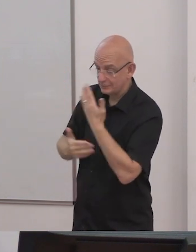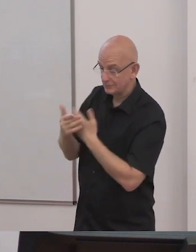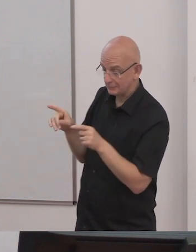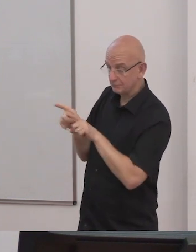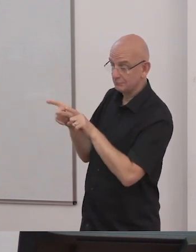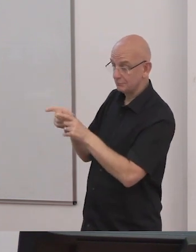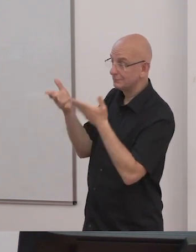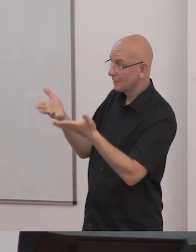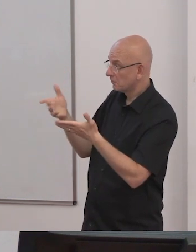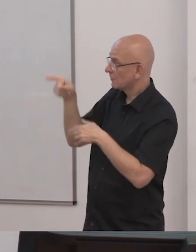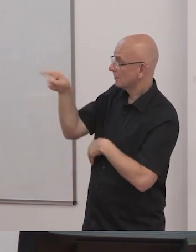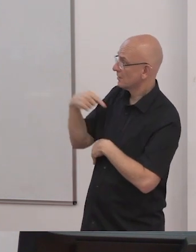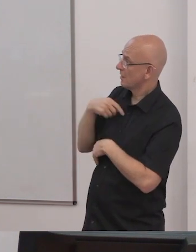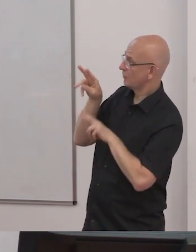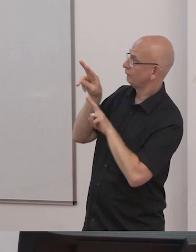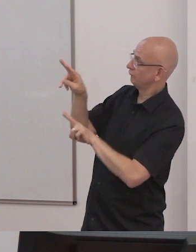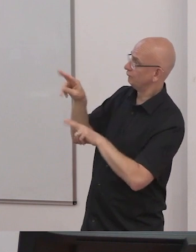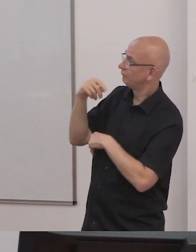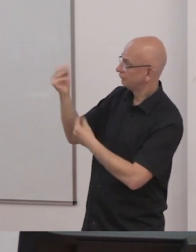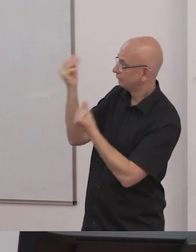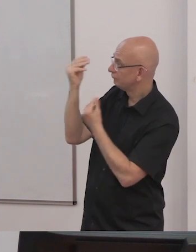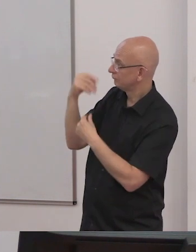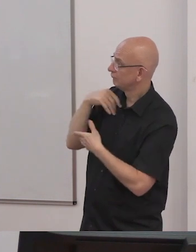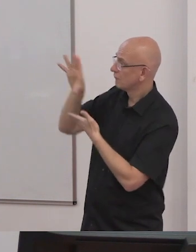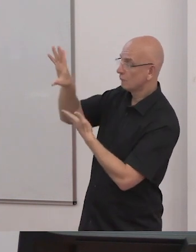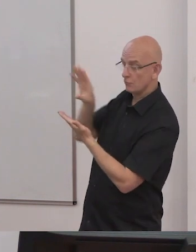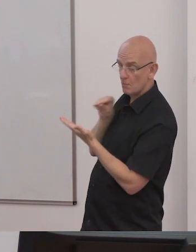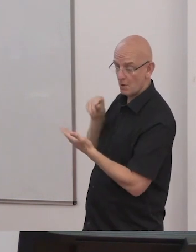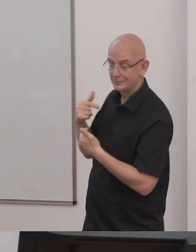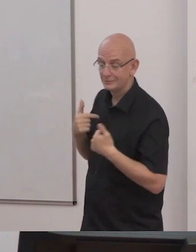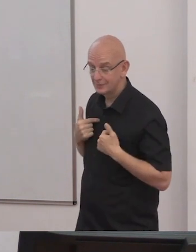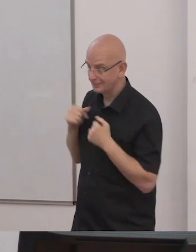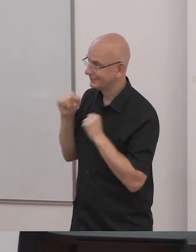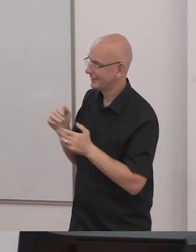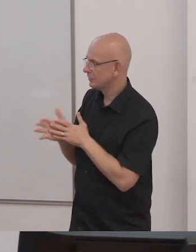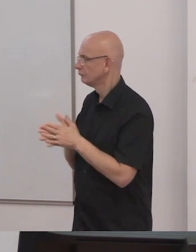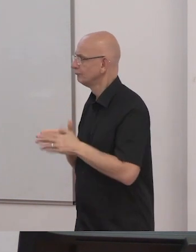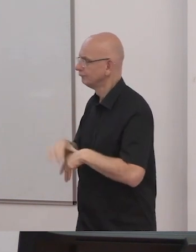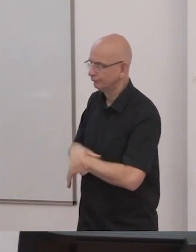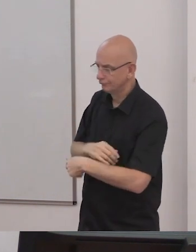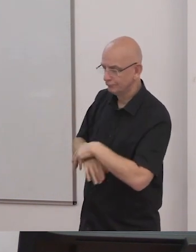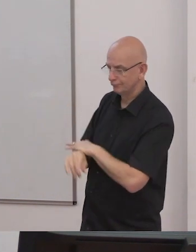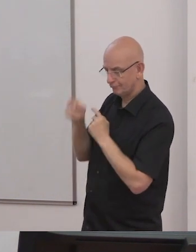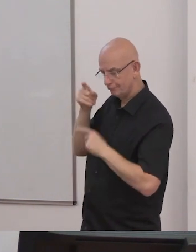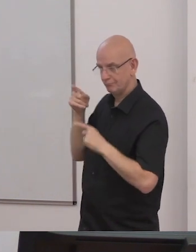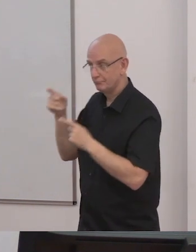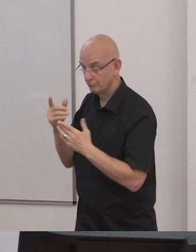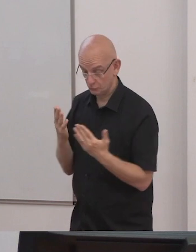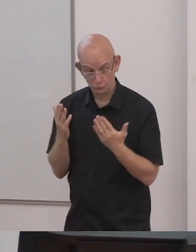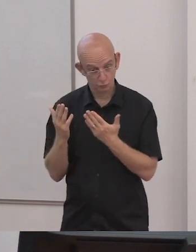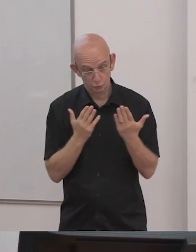and learning adaptations will be the beginning of a life of solutions